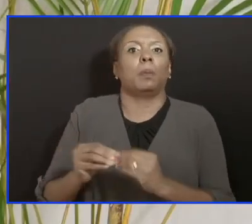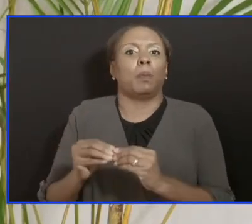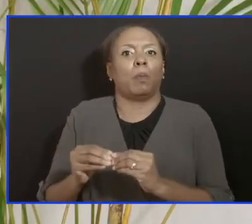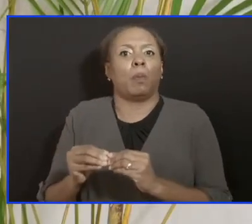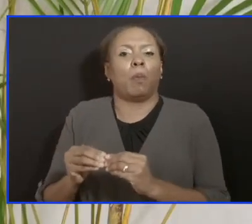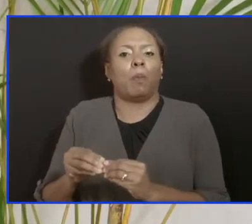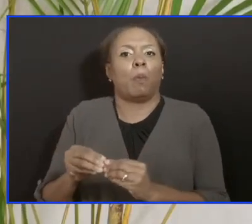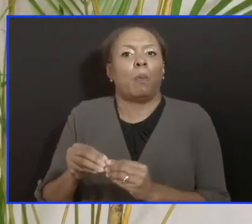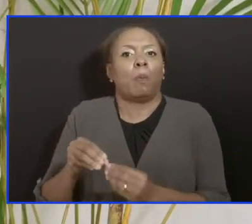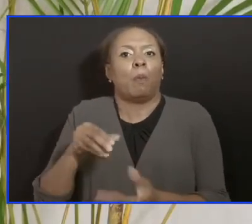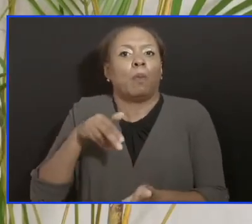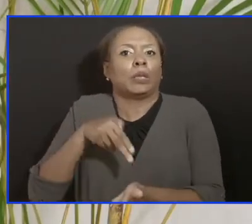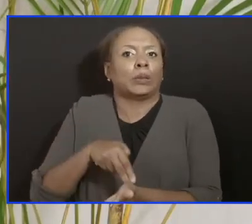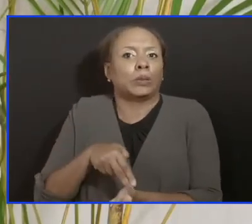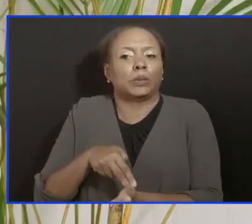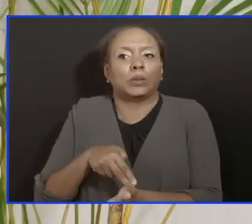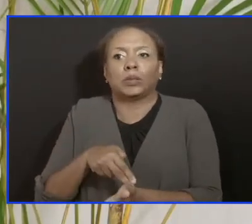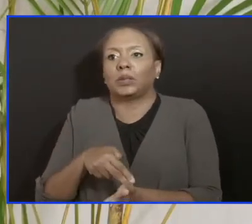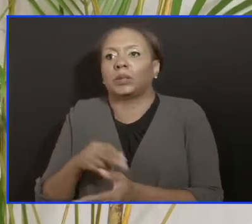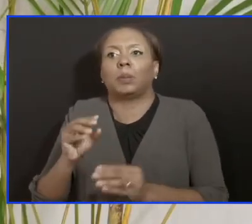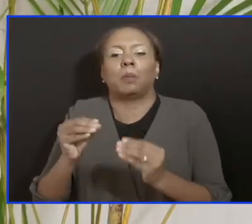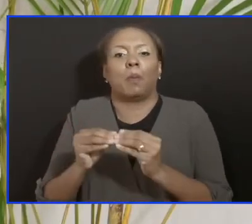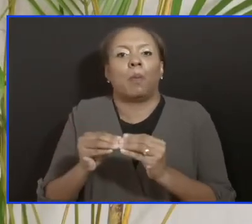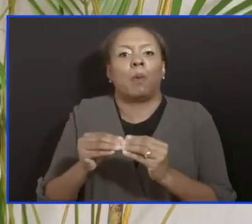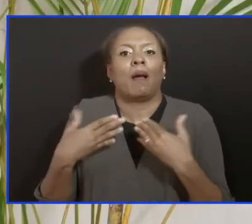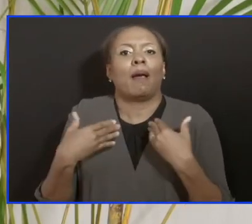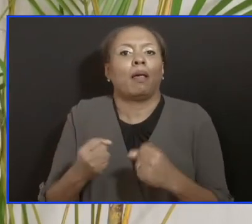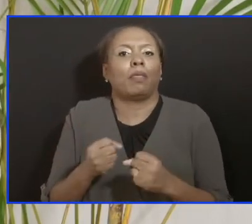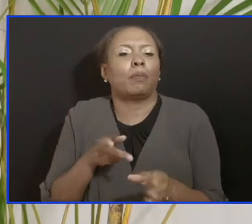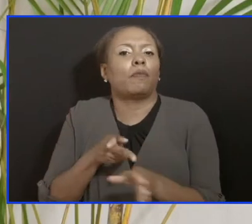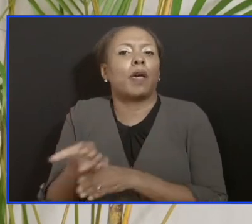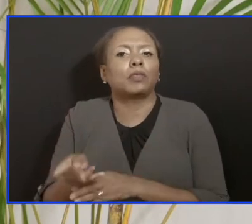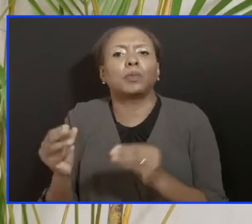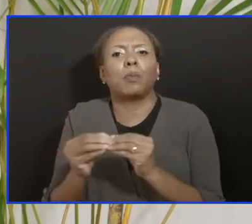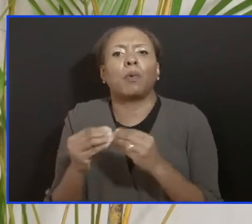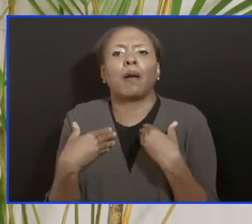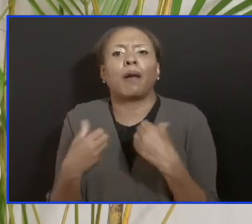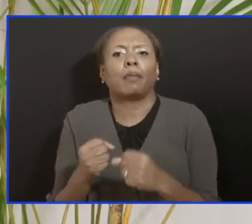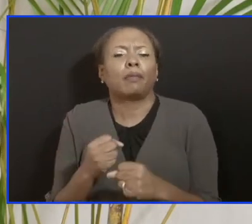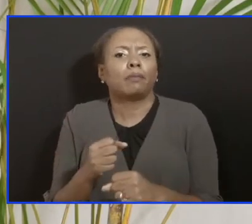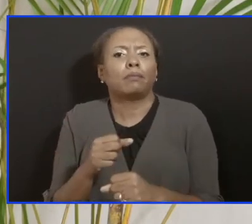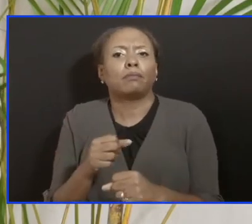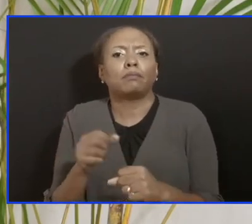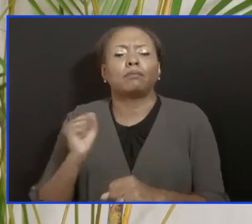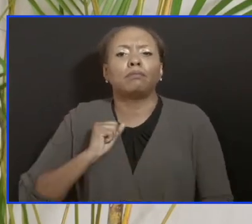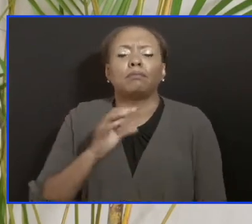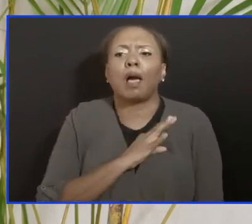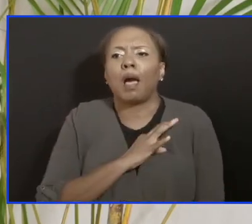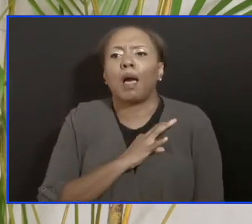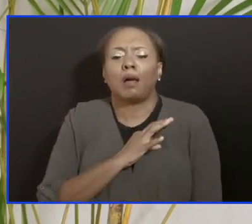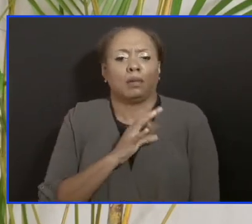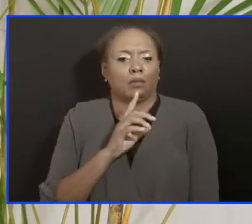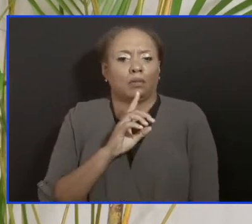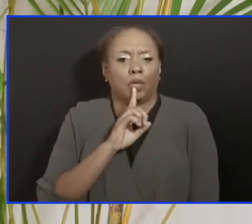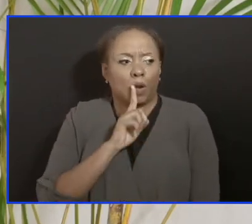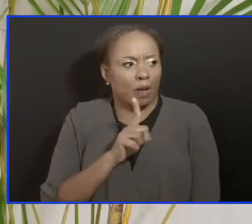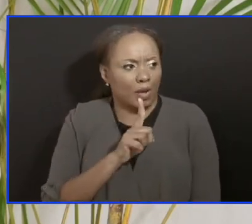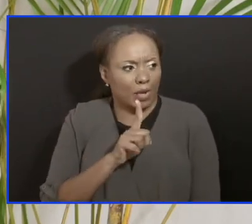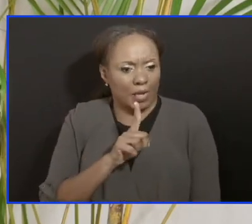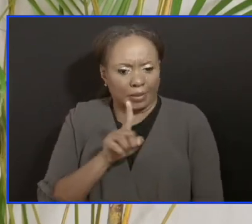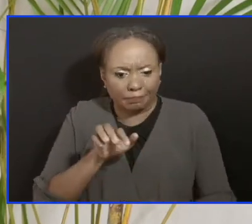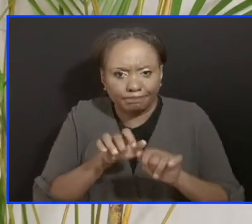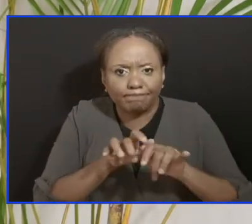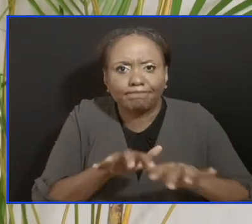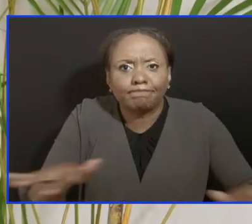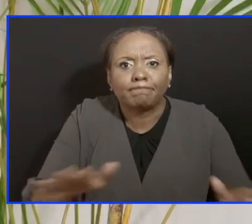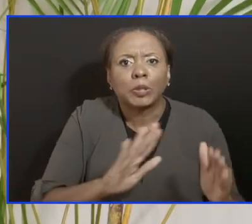country. And that area is within communities, expanding community testing by having additional sites, and